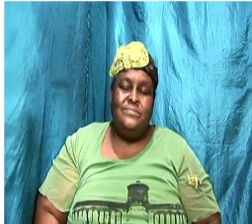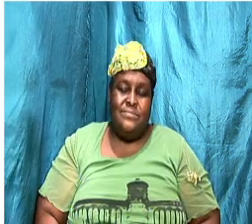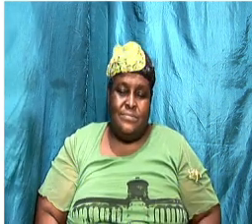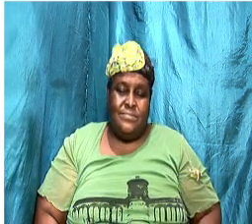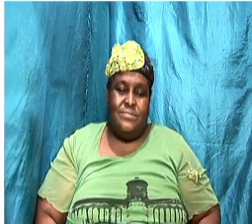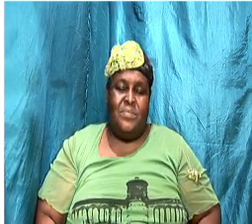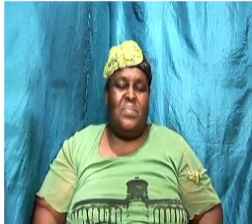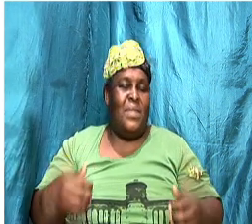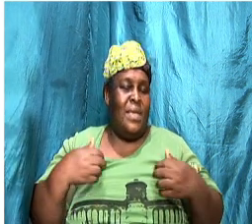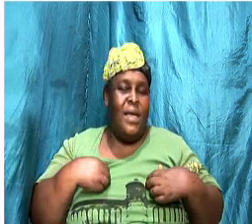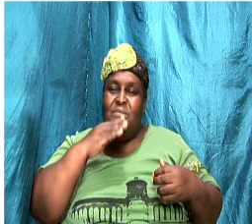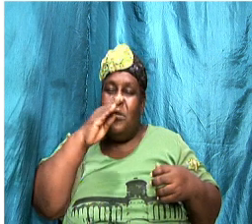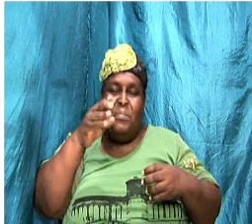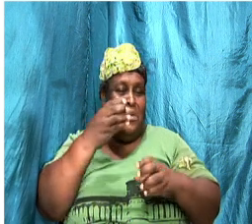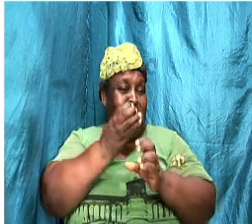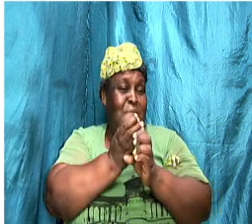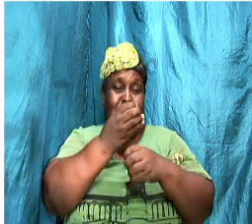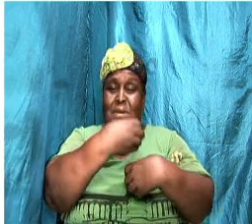have to be creative